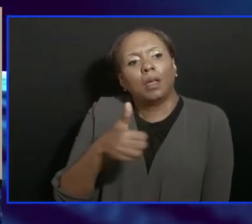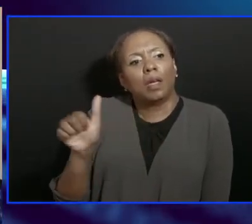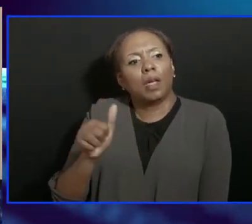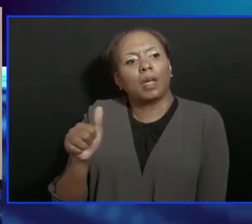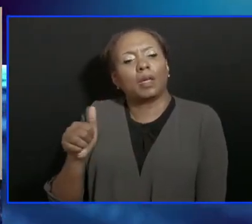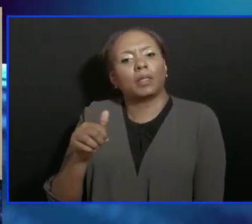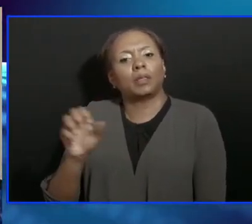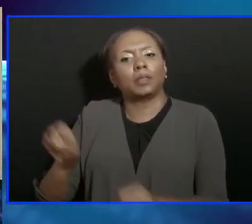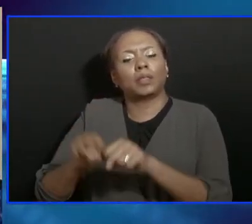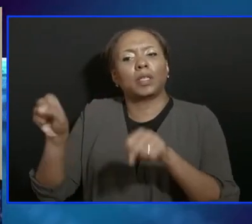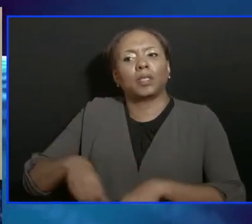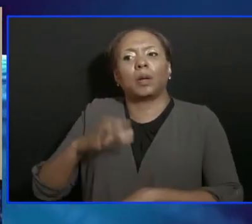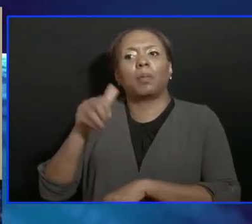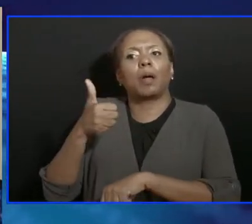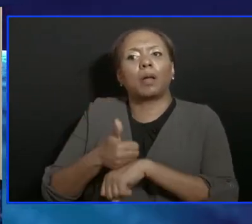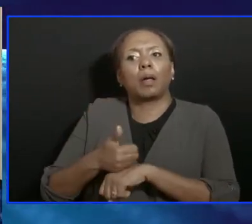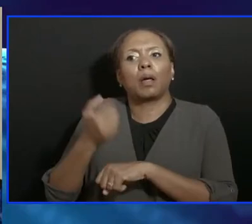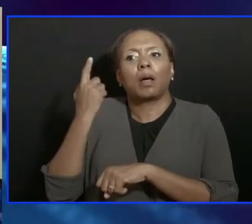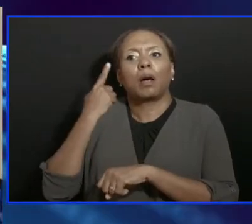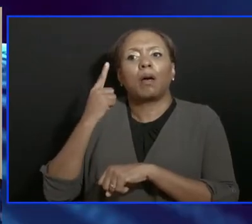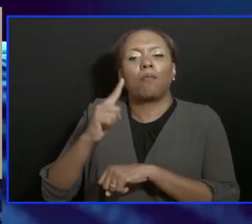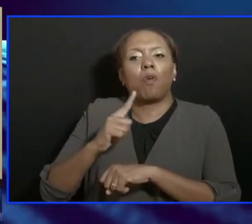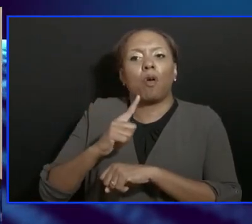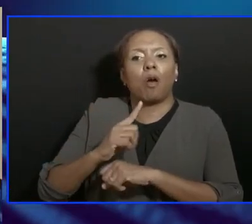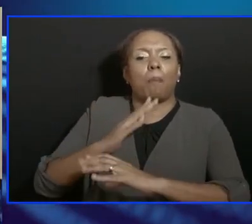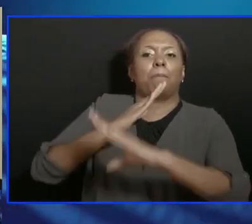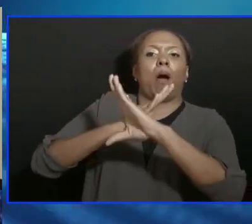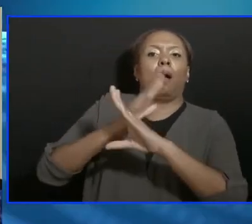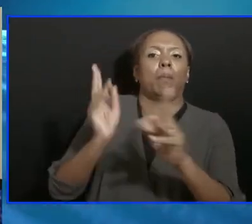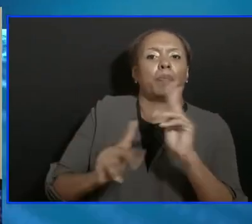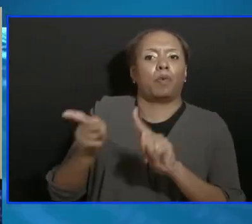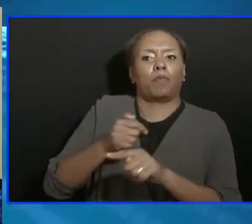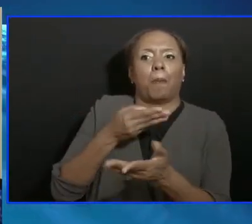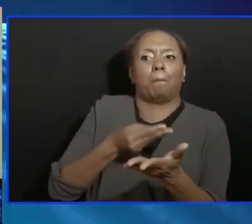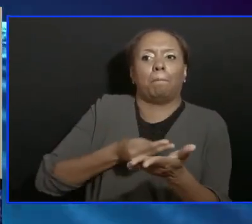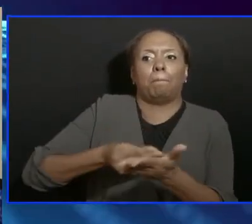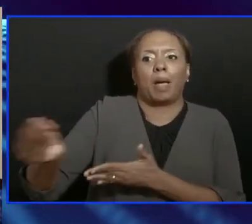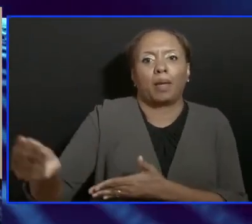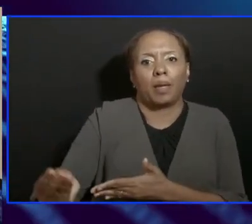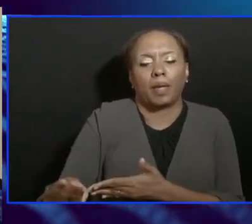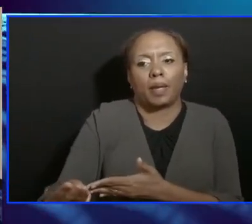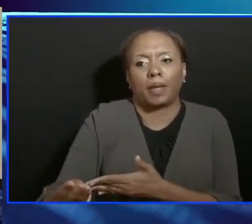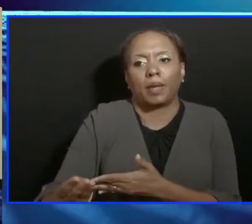found themselves on the shelves of one local store.